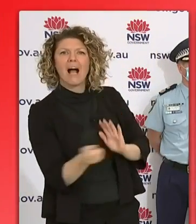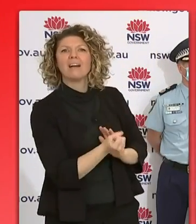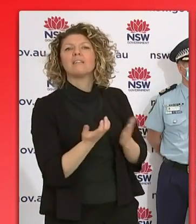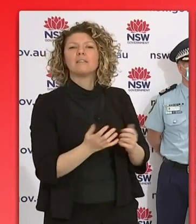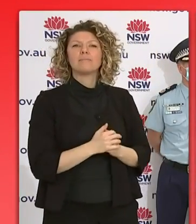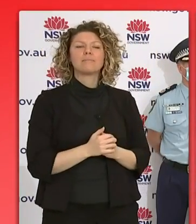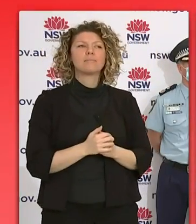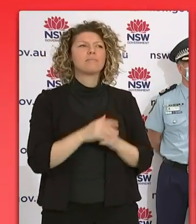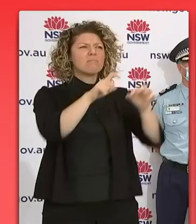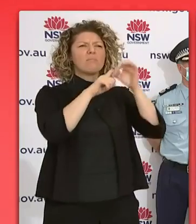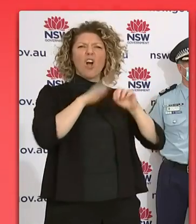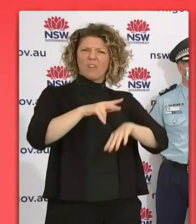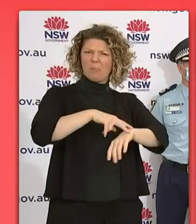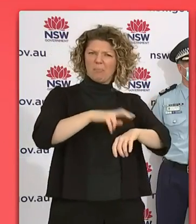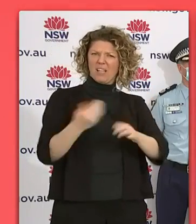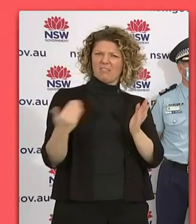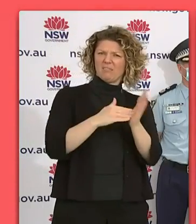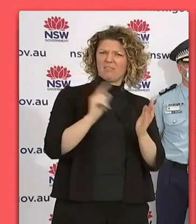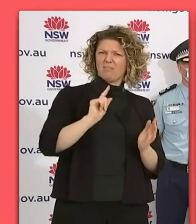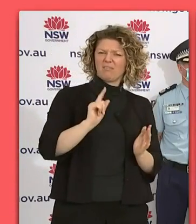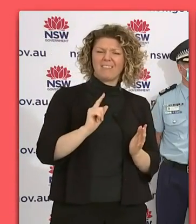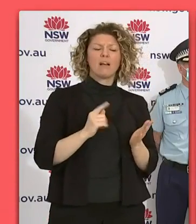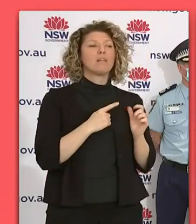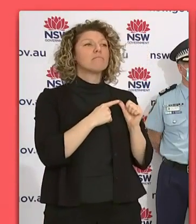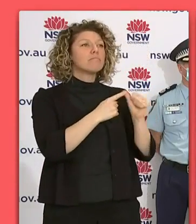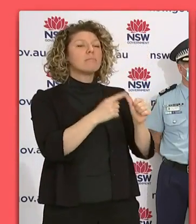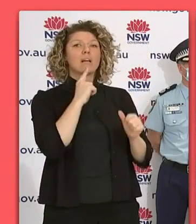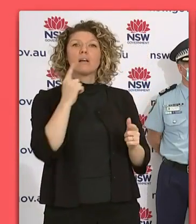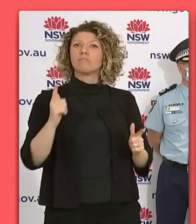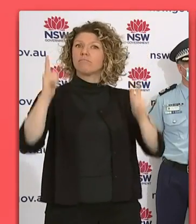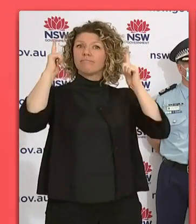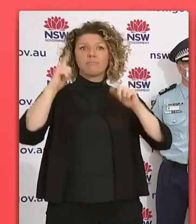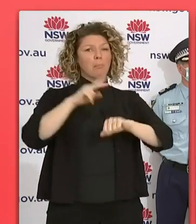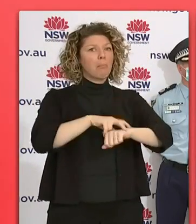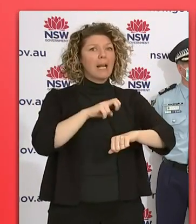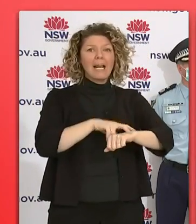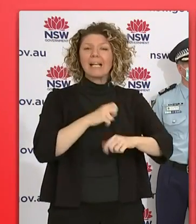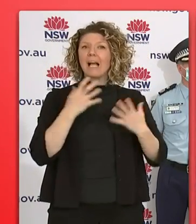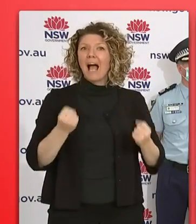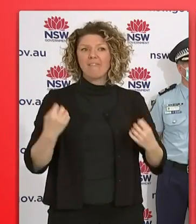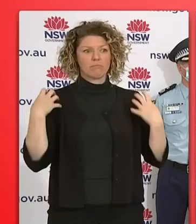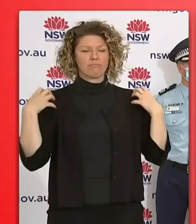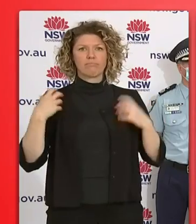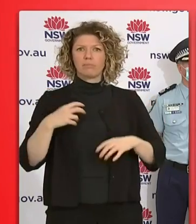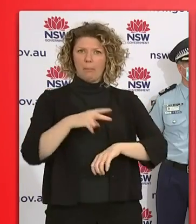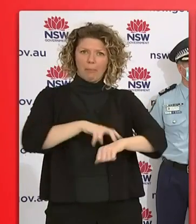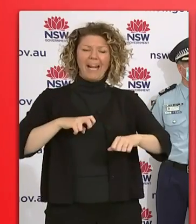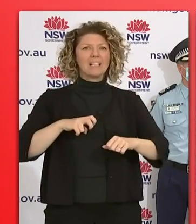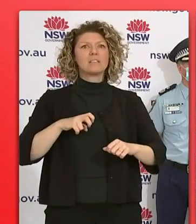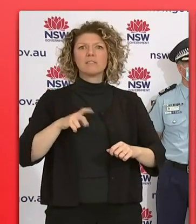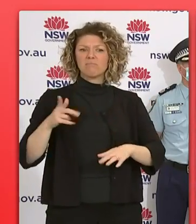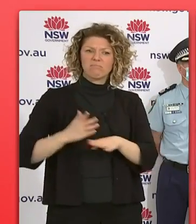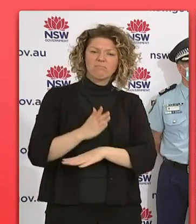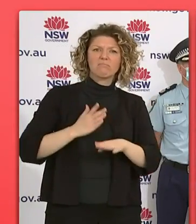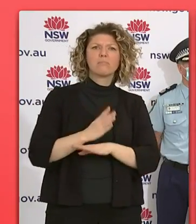as I said, uh, the police commissioner and, and the deputy commissioners, deputy commissioner Warboys, deputy commissioner Willing have been on the ground. And can I thank